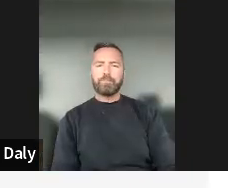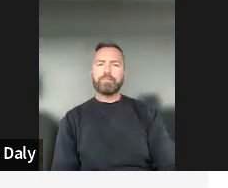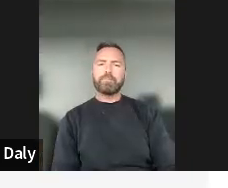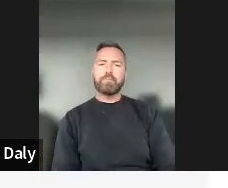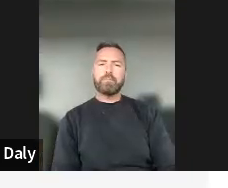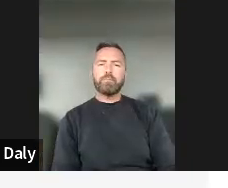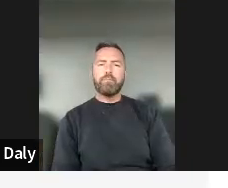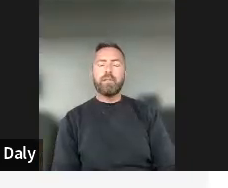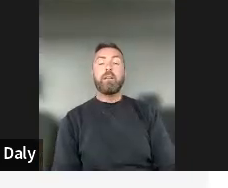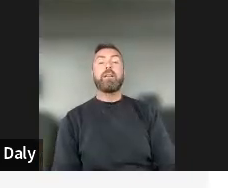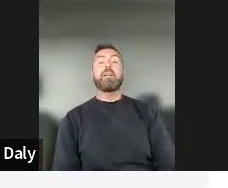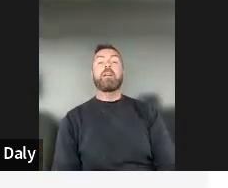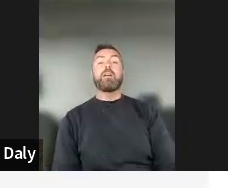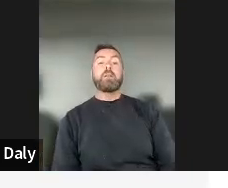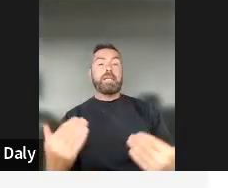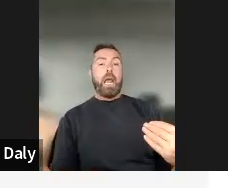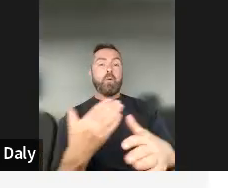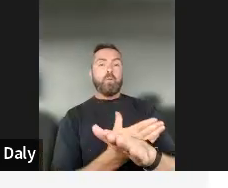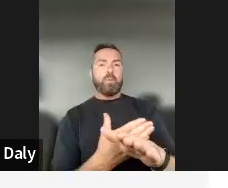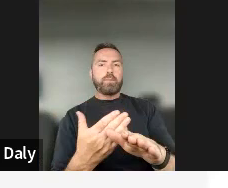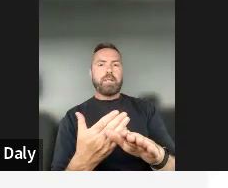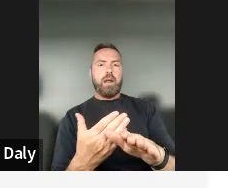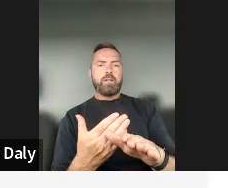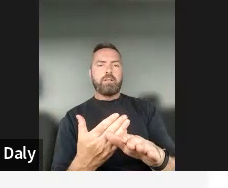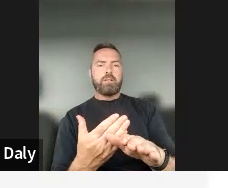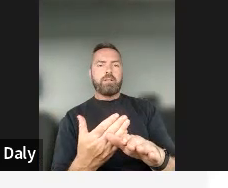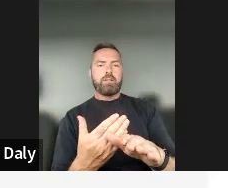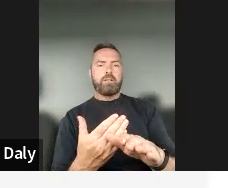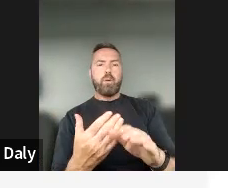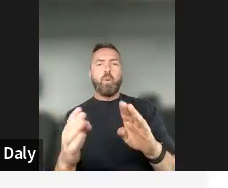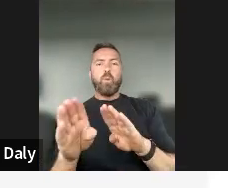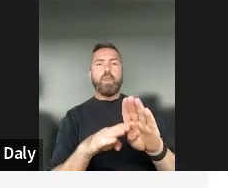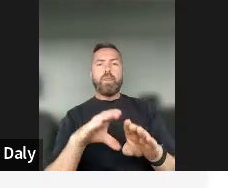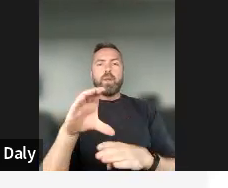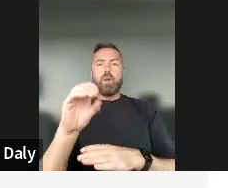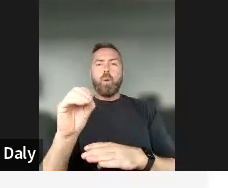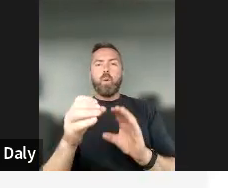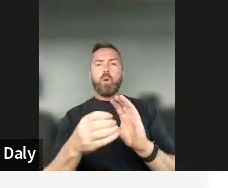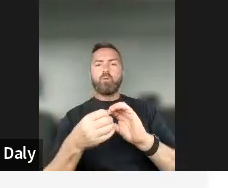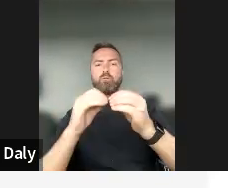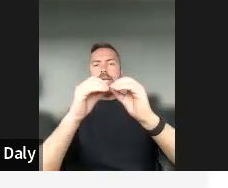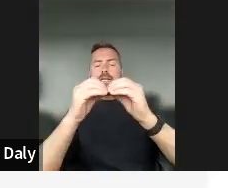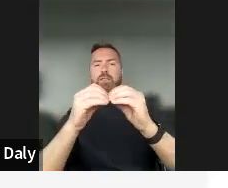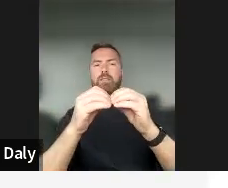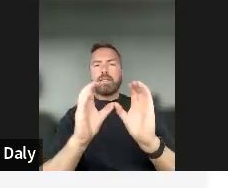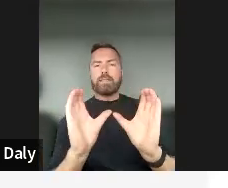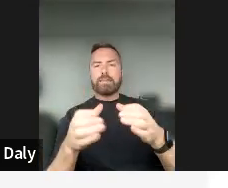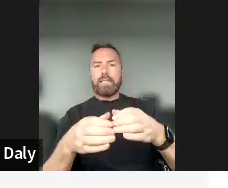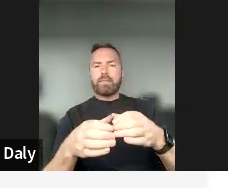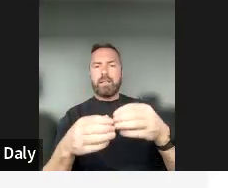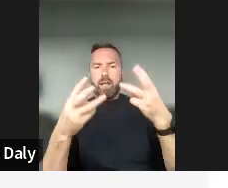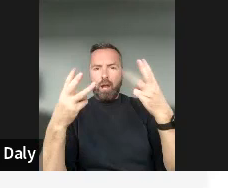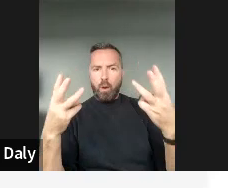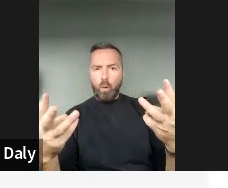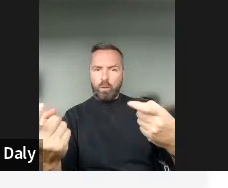being said, we will start now actually with already our co-creation session, and I would like you to all join in on Slido. you